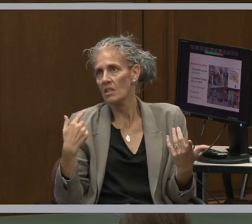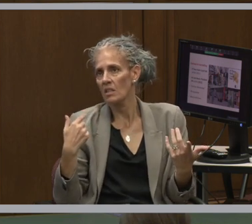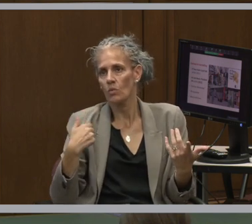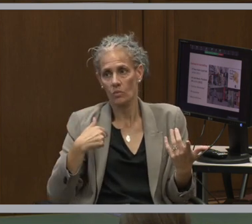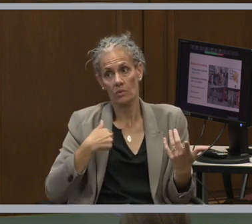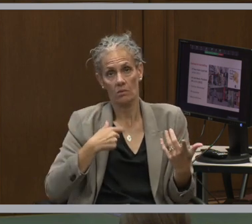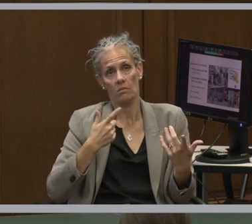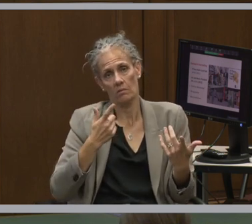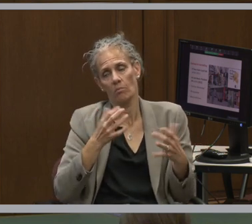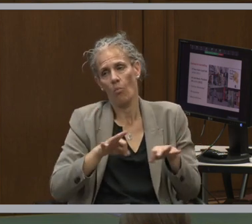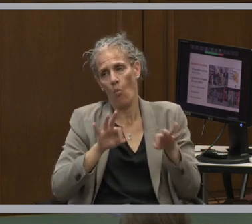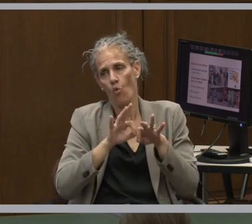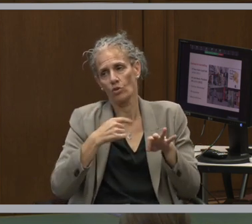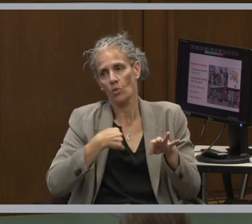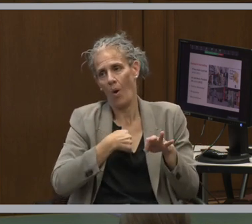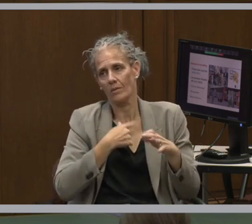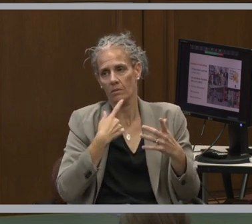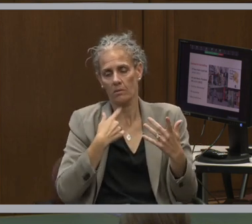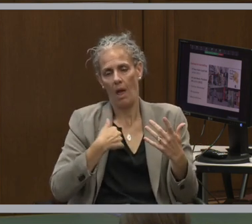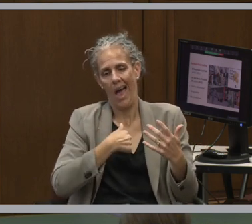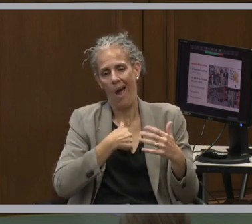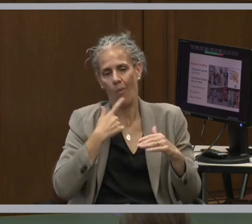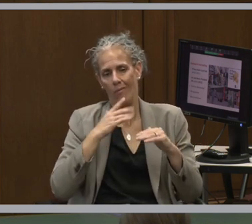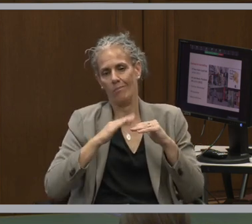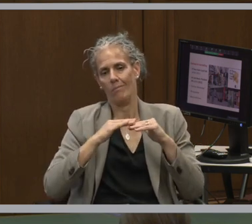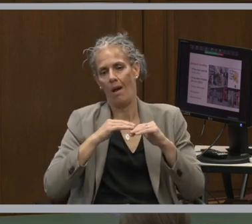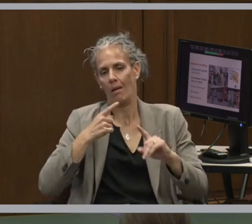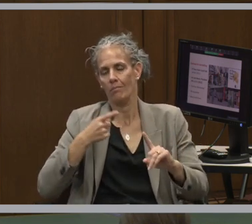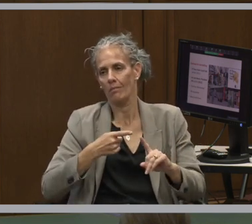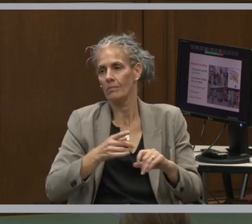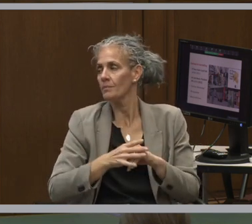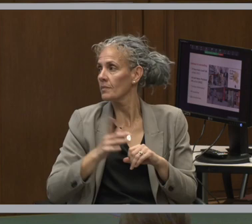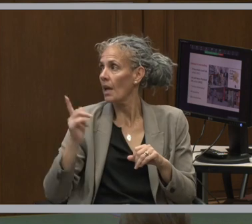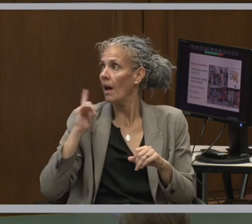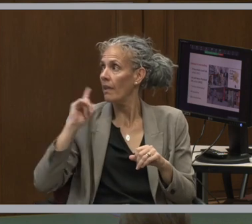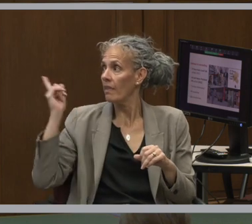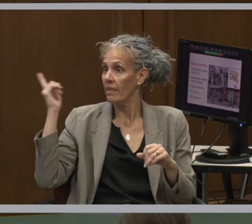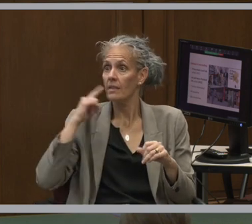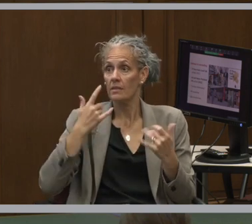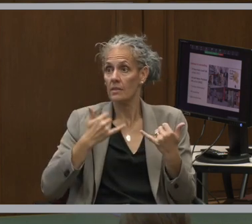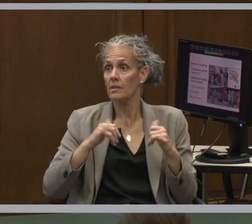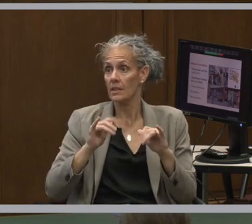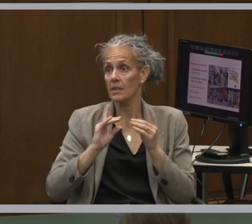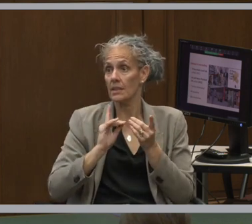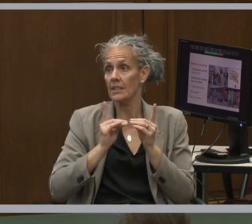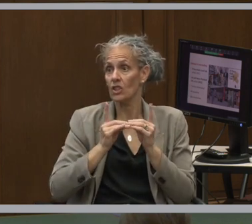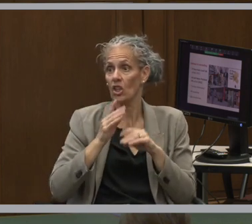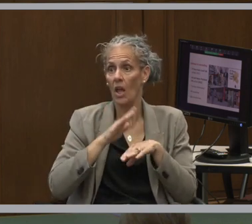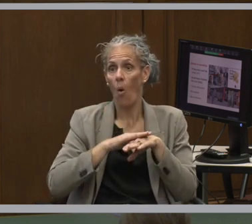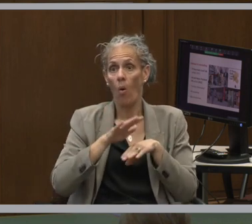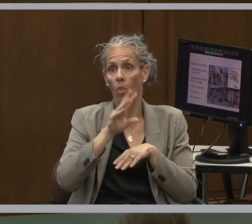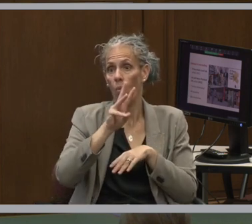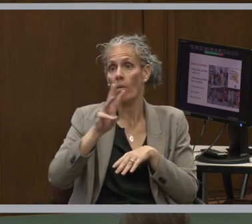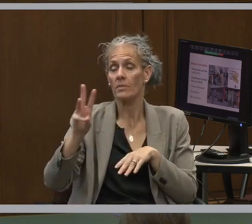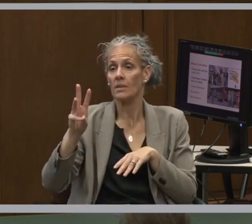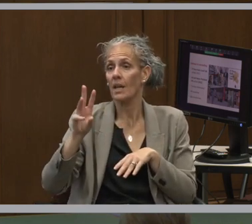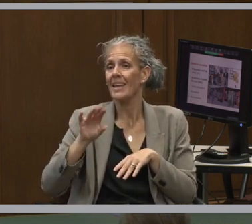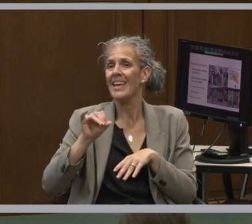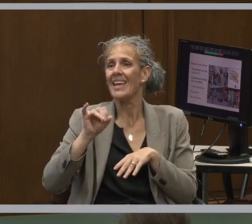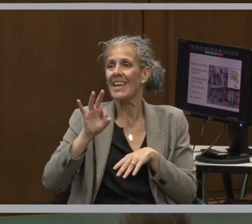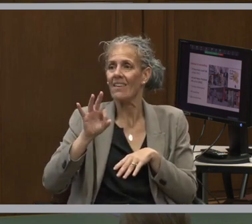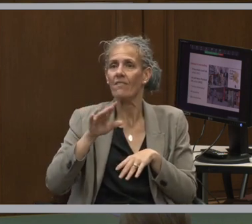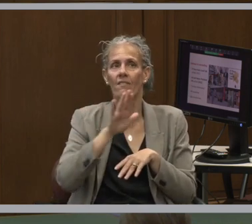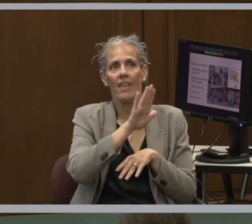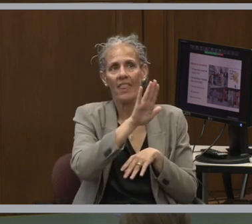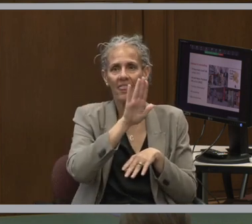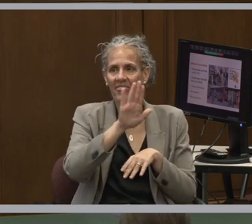And we even commissioned a portrait contest. And all of this is still up digitally on the website. It's called If These Halls